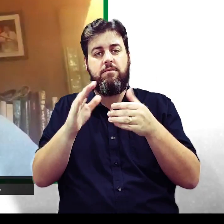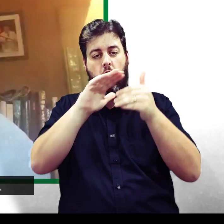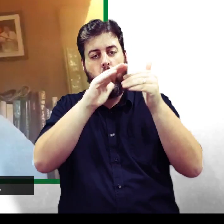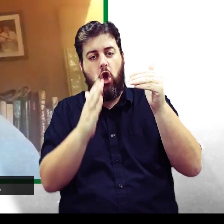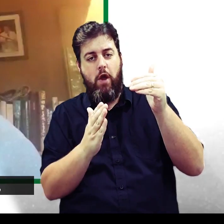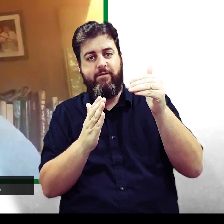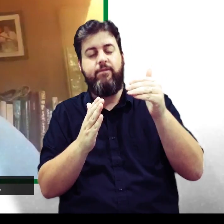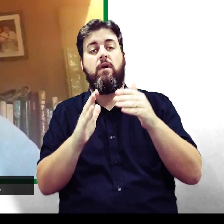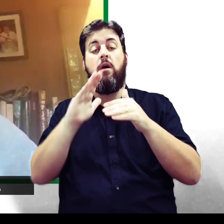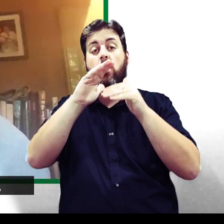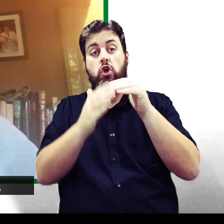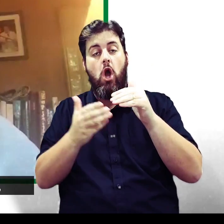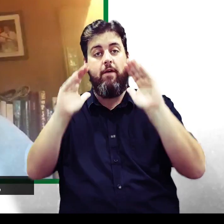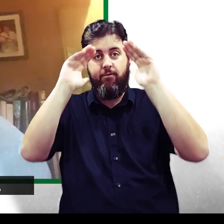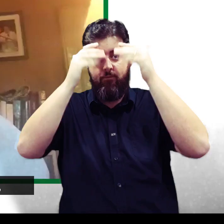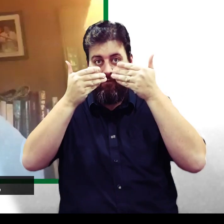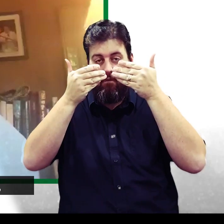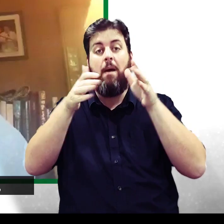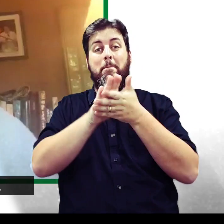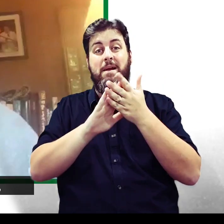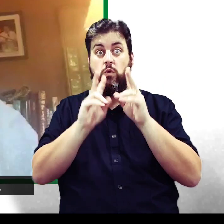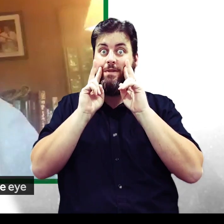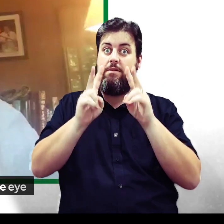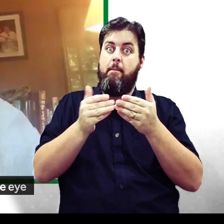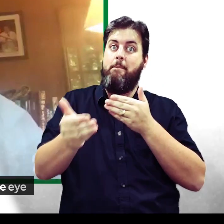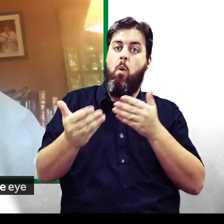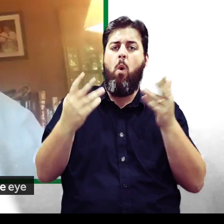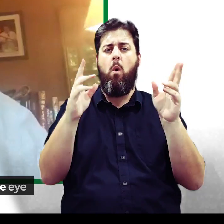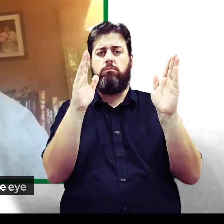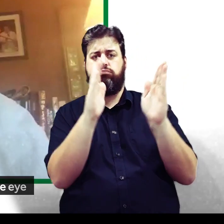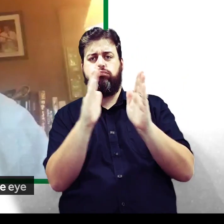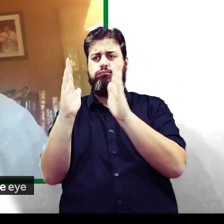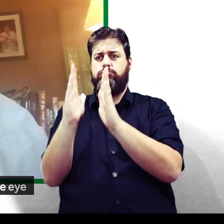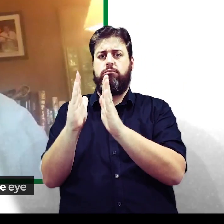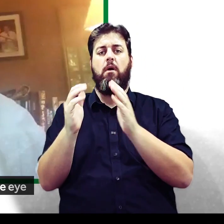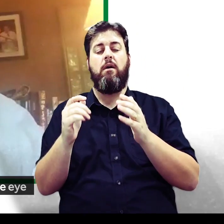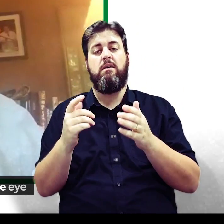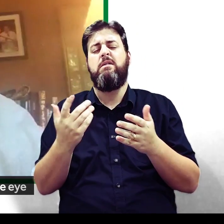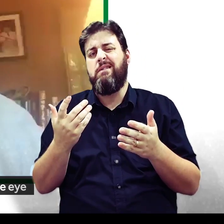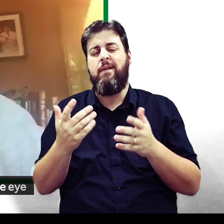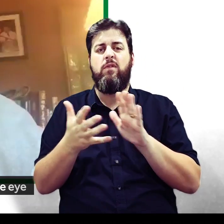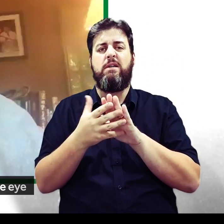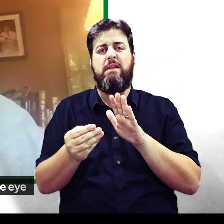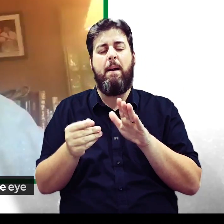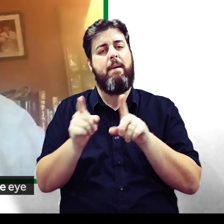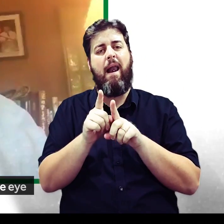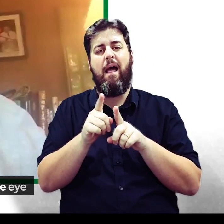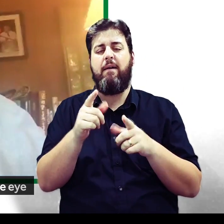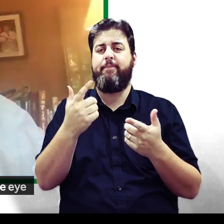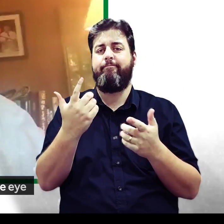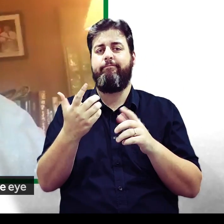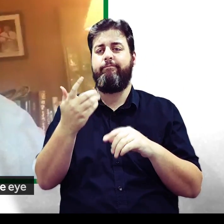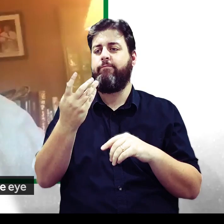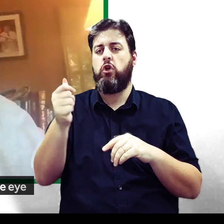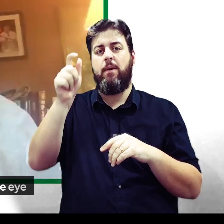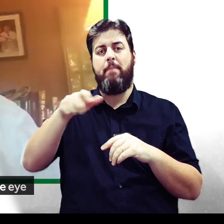or diminish what you can see. And some people who are, for example, who have a